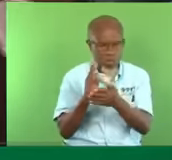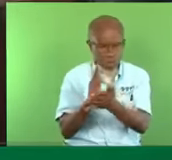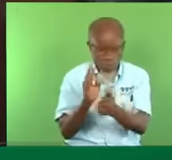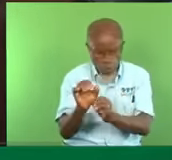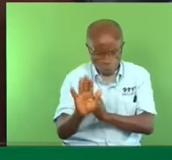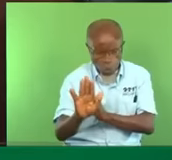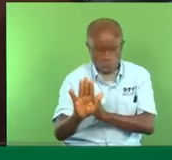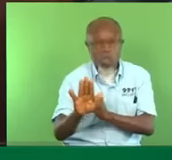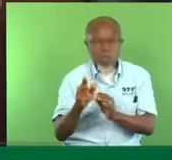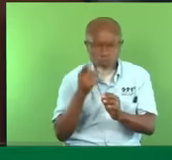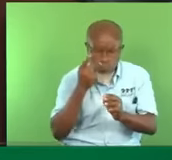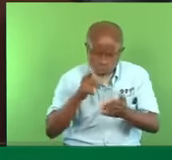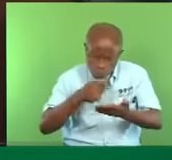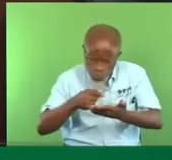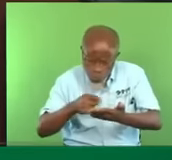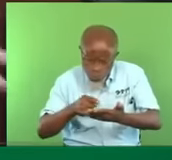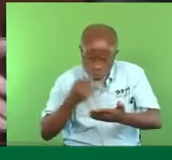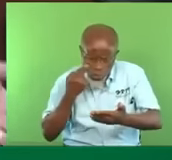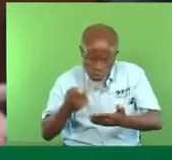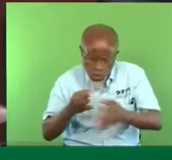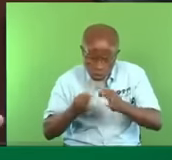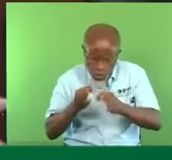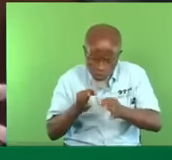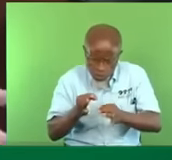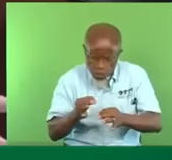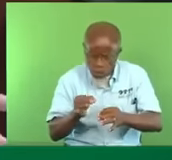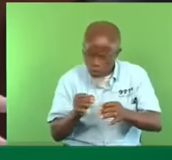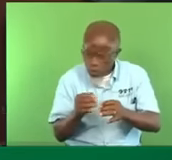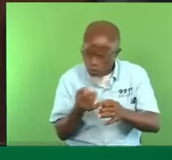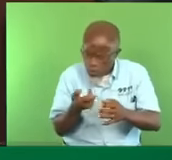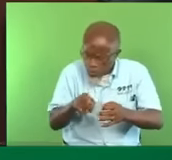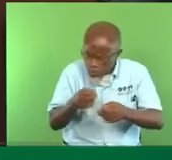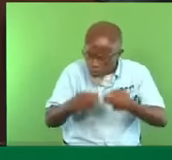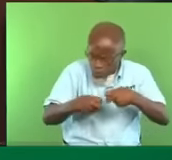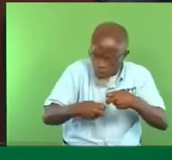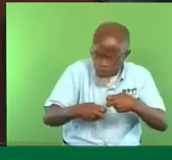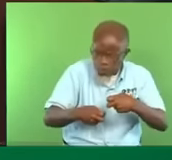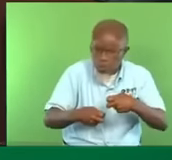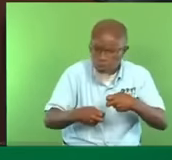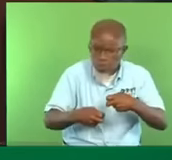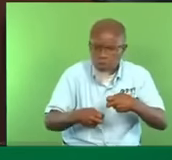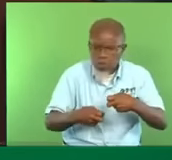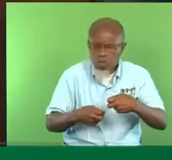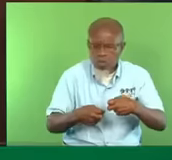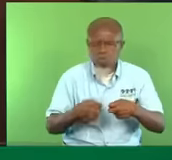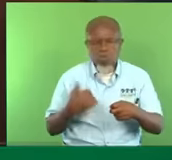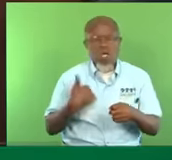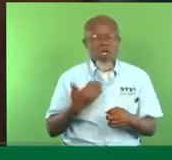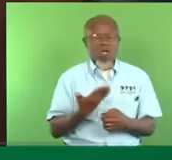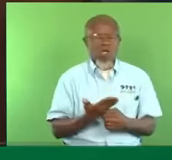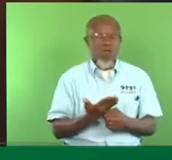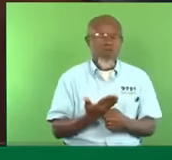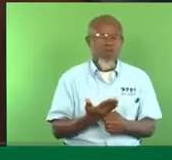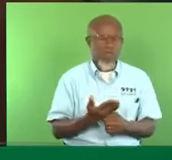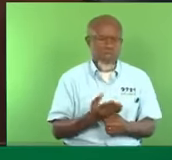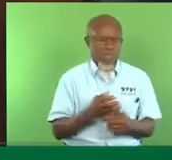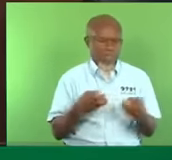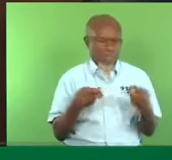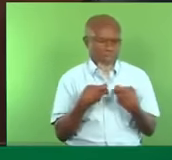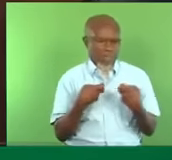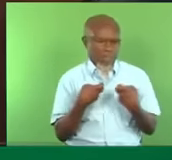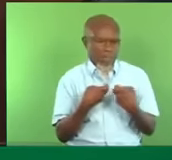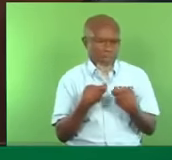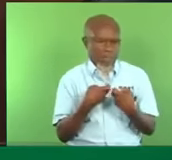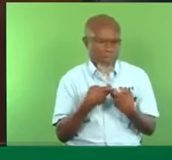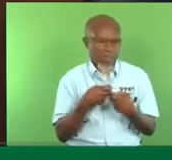permit to see if they have demerit points, to see if they are red-flagged and so on, it is something called an electronic U-turn device. Okay, we